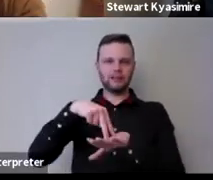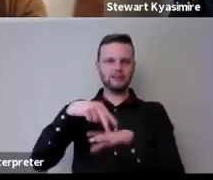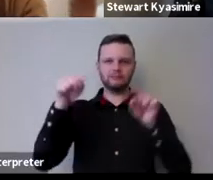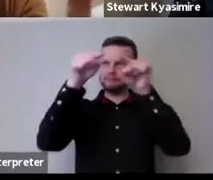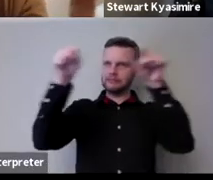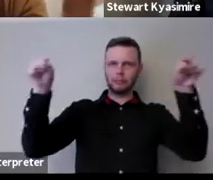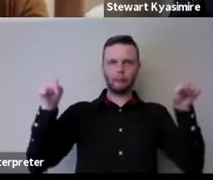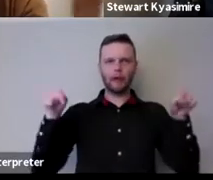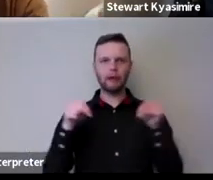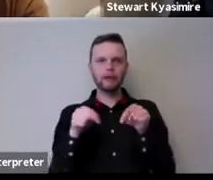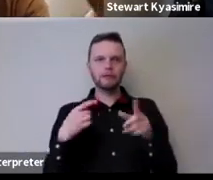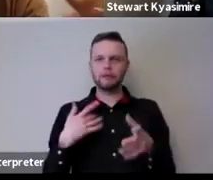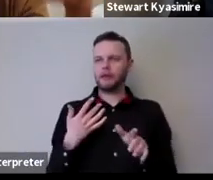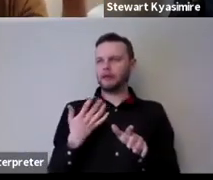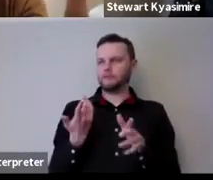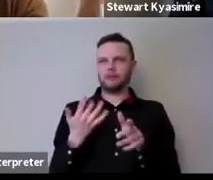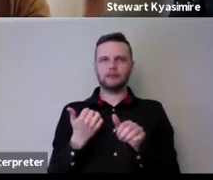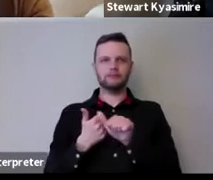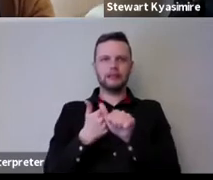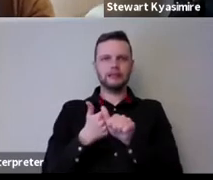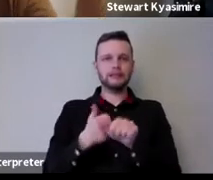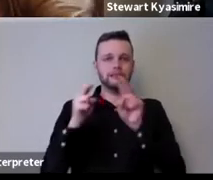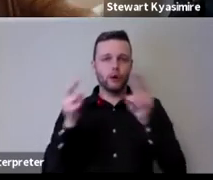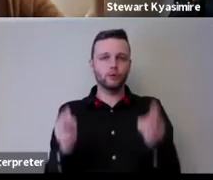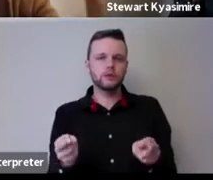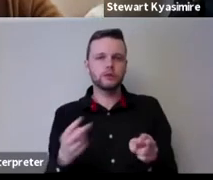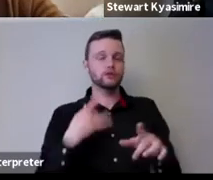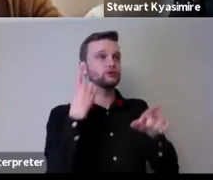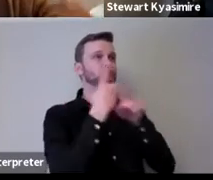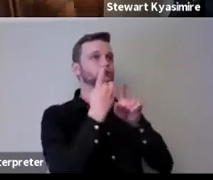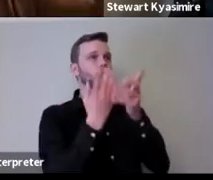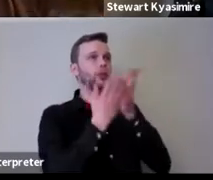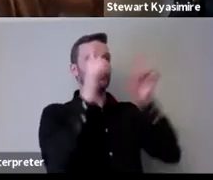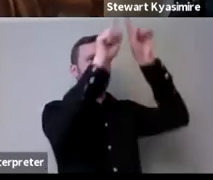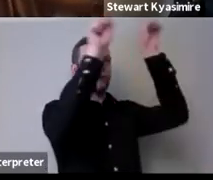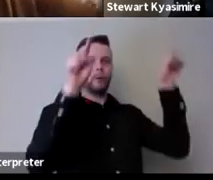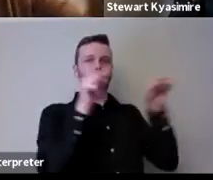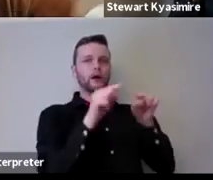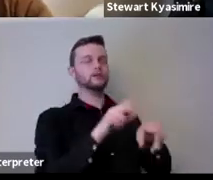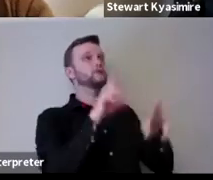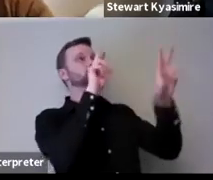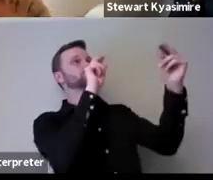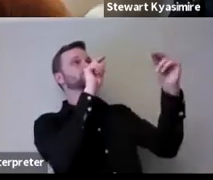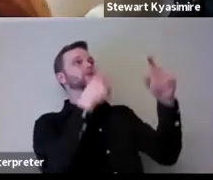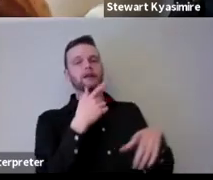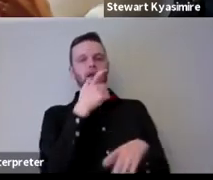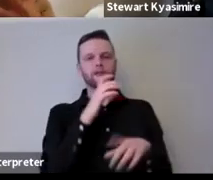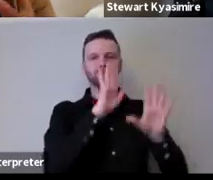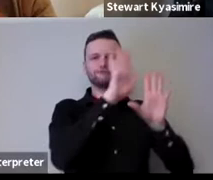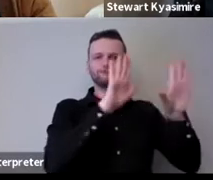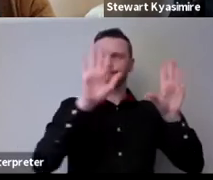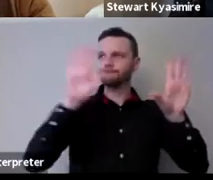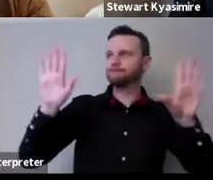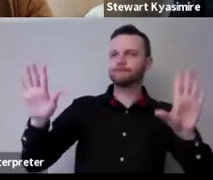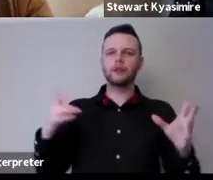assisted housing complex and talk to people through their windows while they stick sugar paper on the wall you know that it doesn't